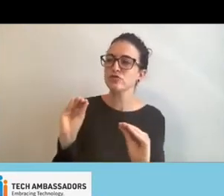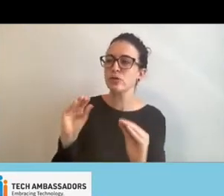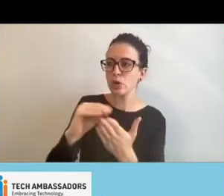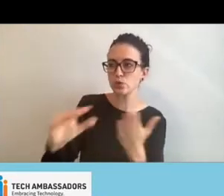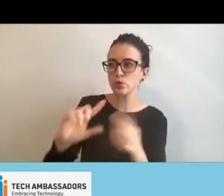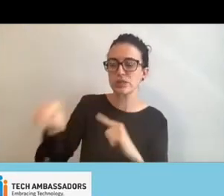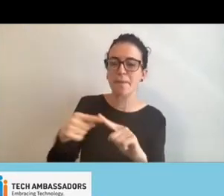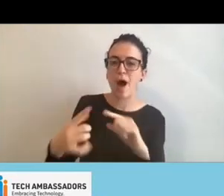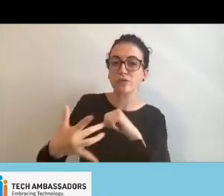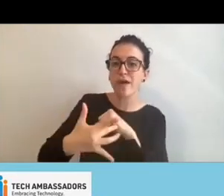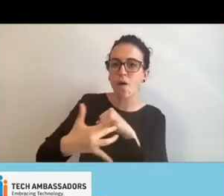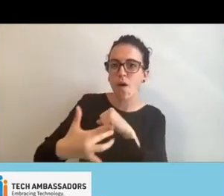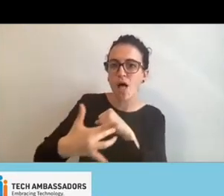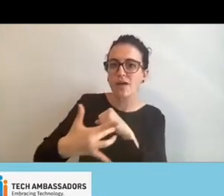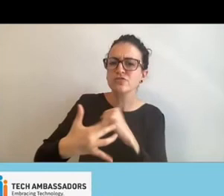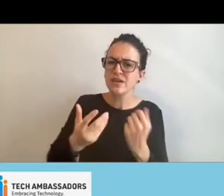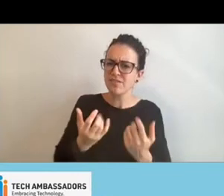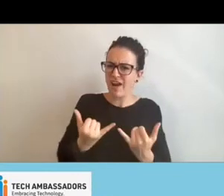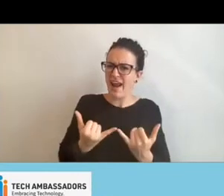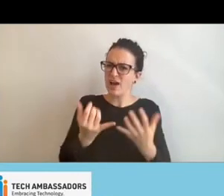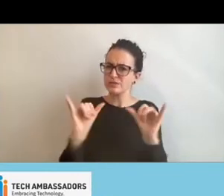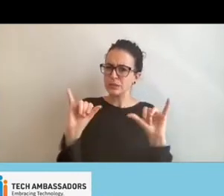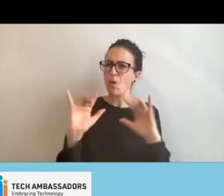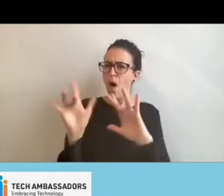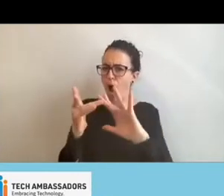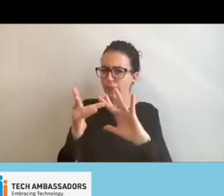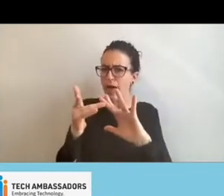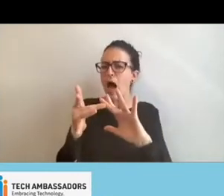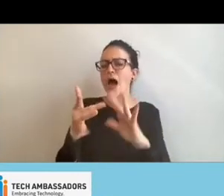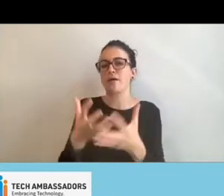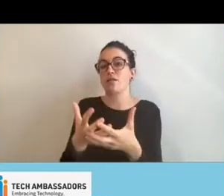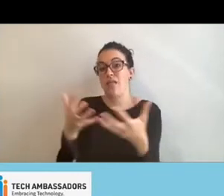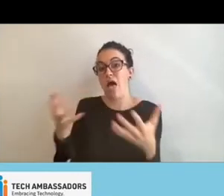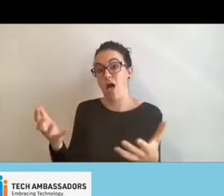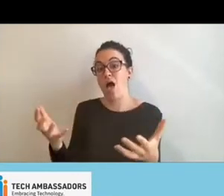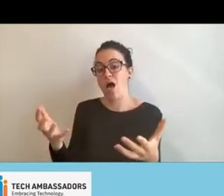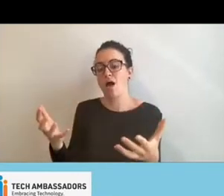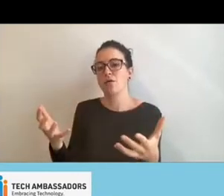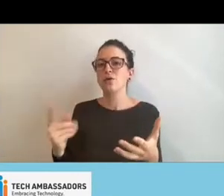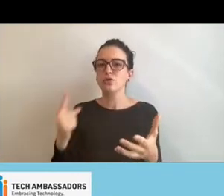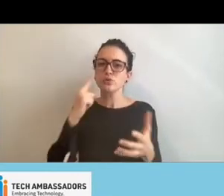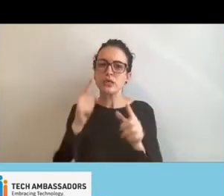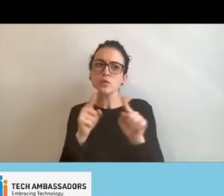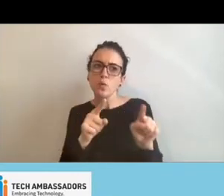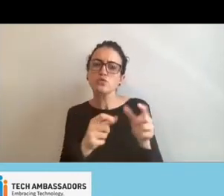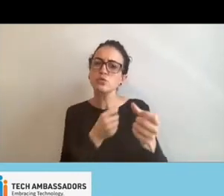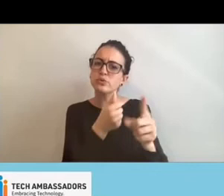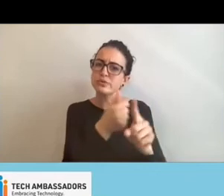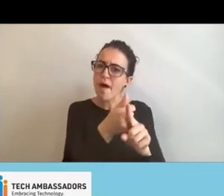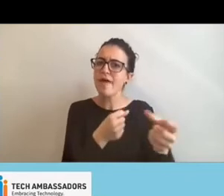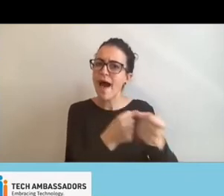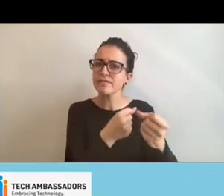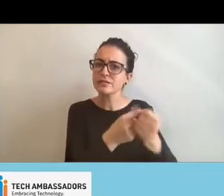going still online and teaching them that. And just going to self advocacy groups and speaking there.